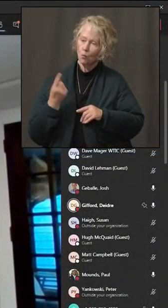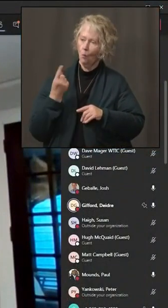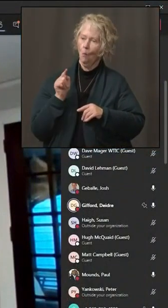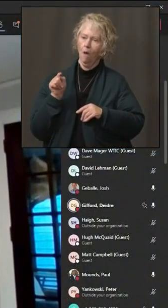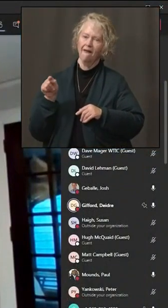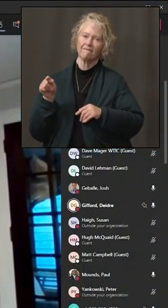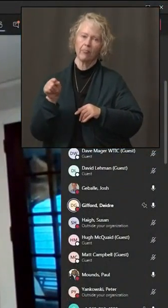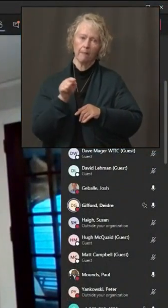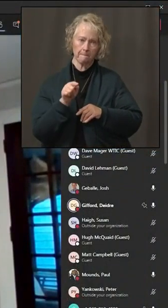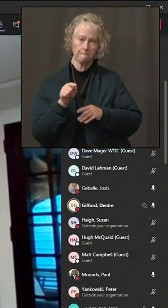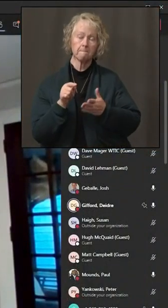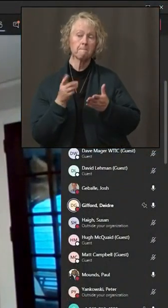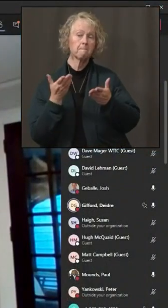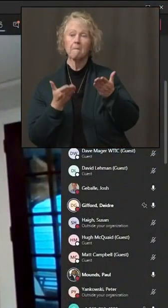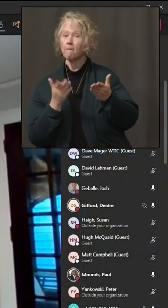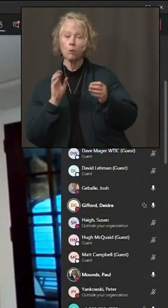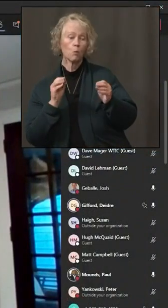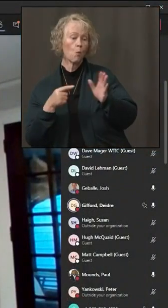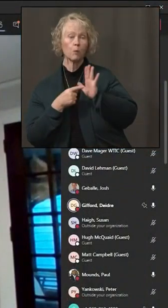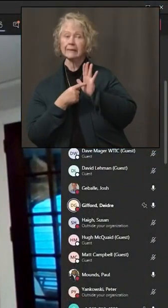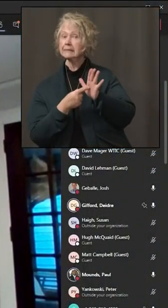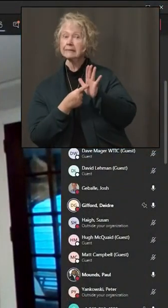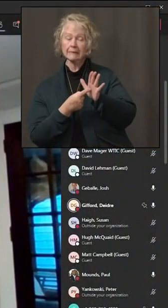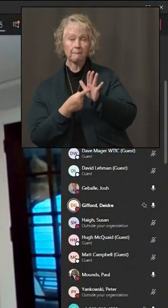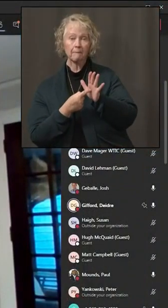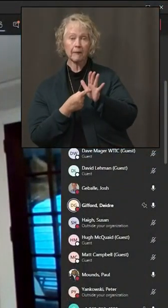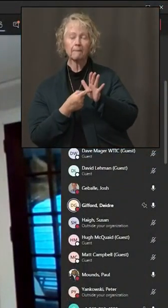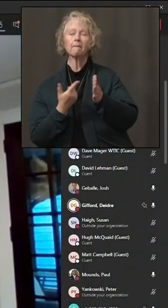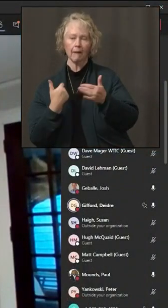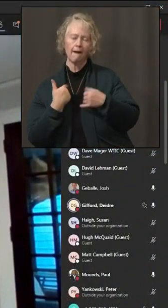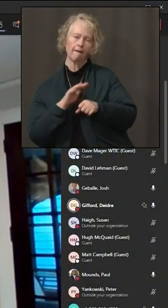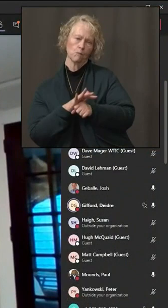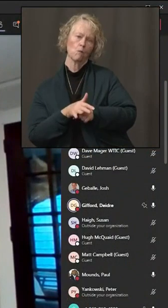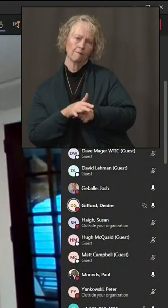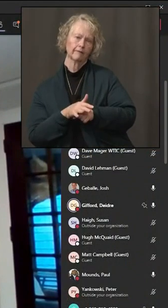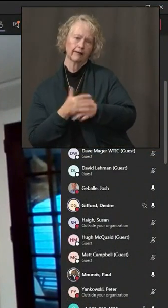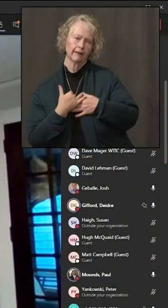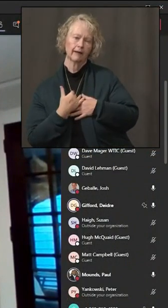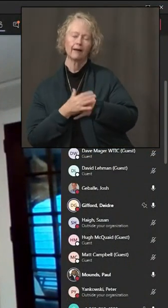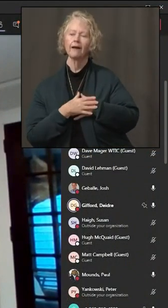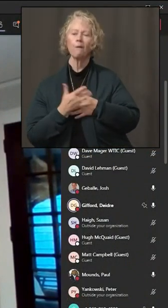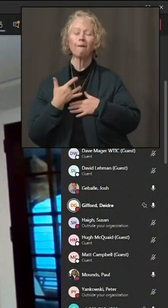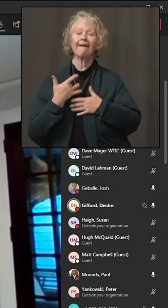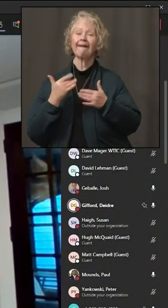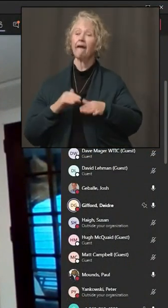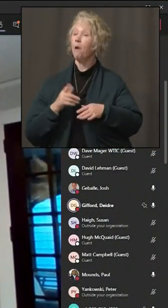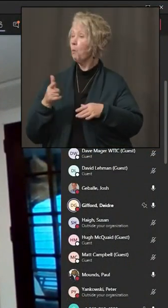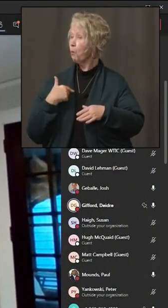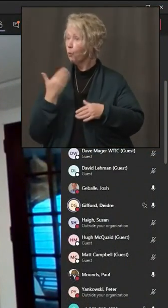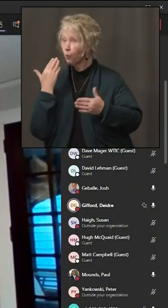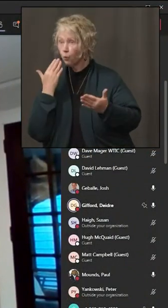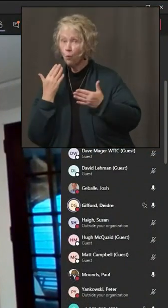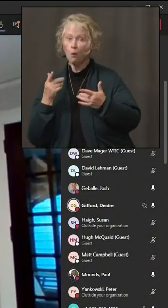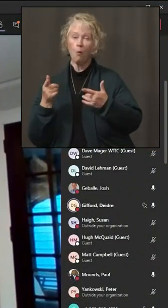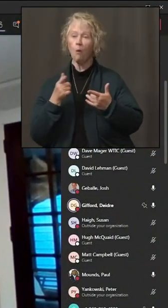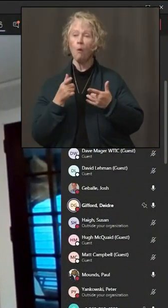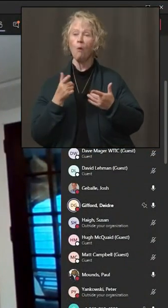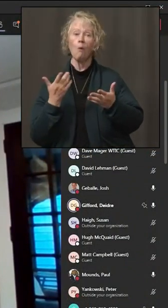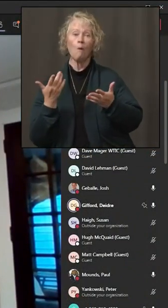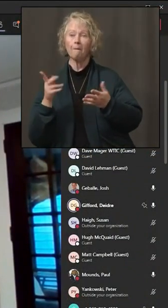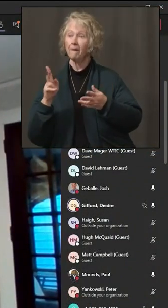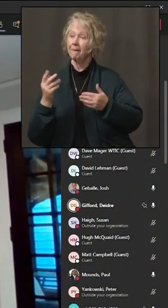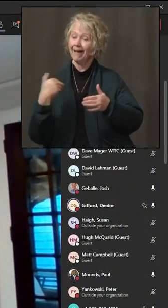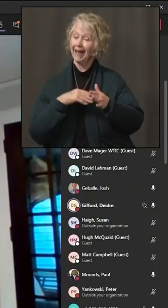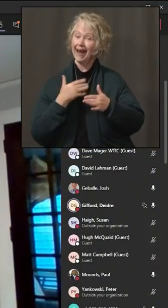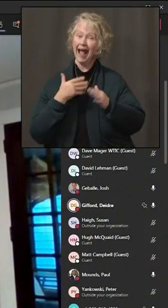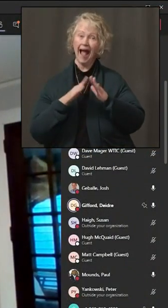an asymptomatic or mildly symptomatic case of COVID. We tend to let down our guard a little bit in terms of masks and distancing when